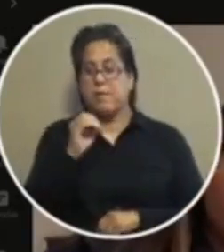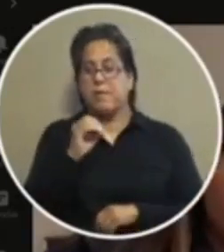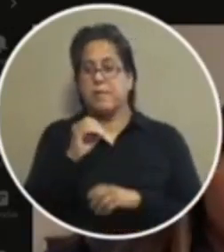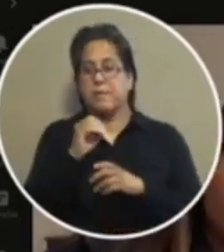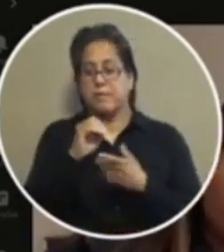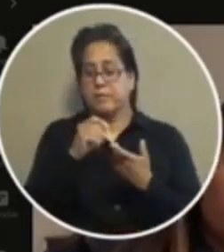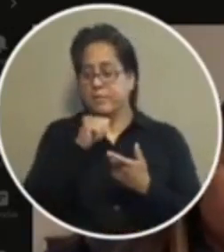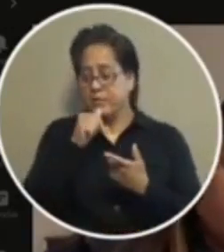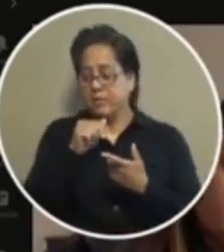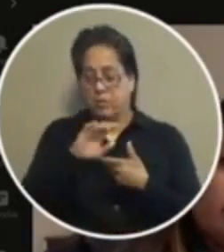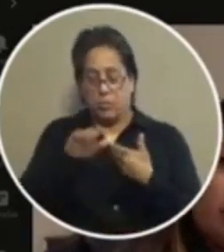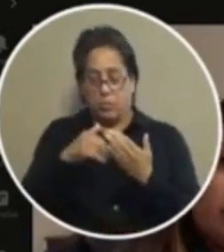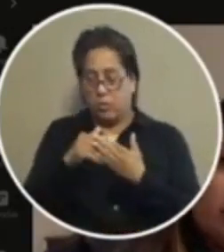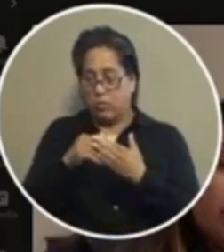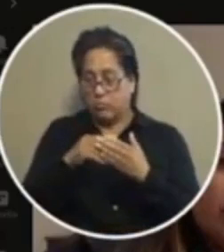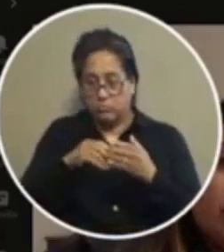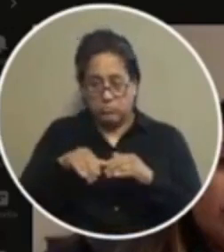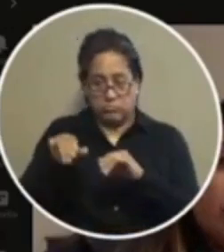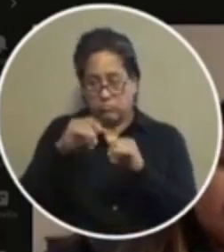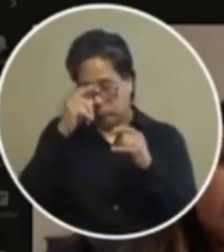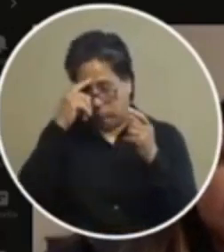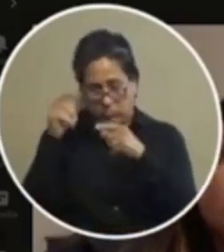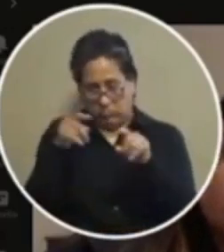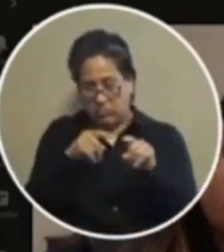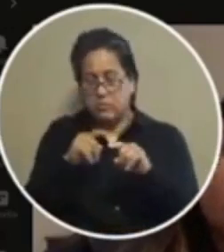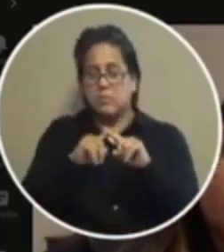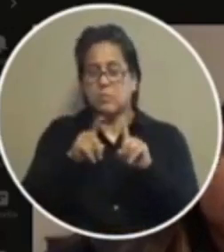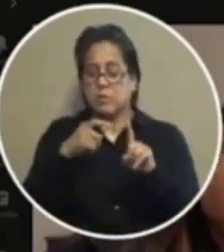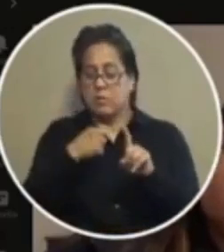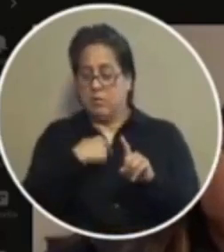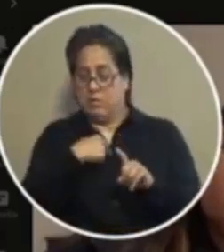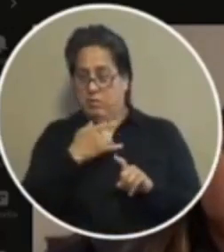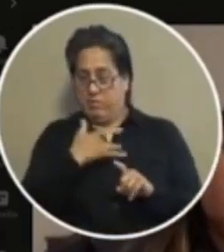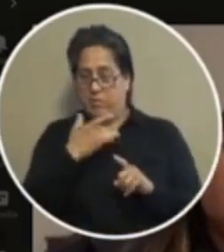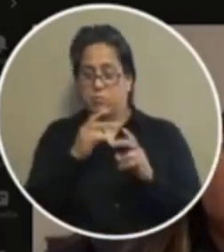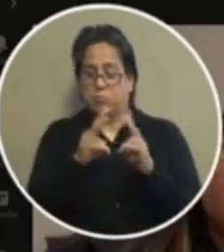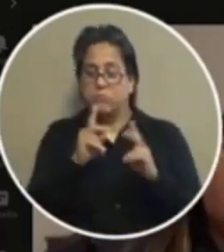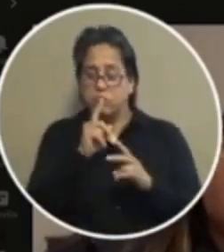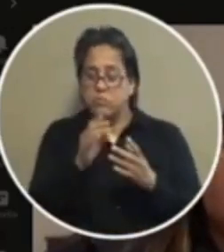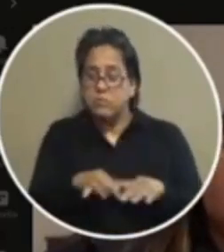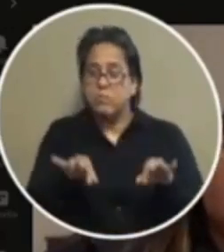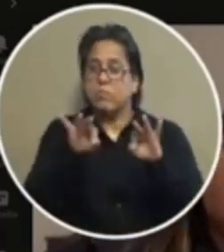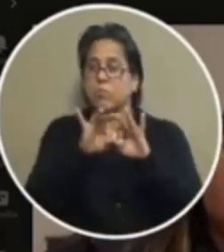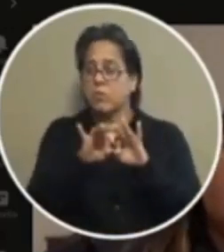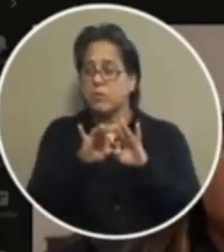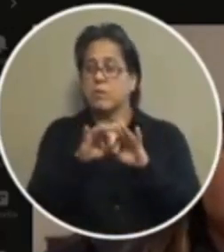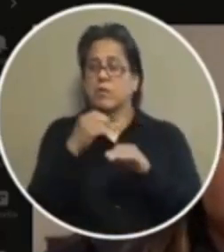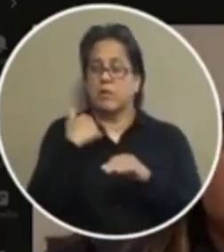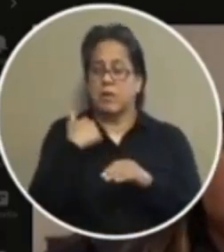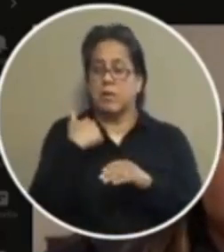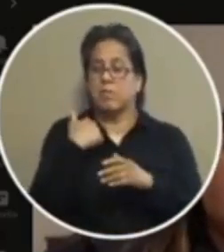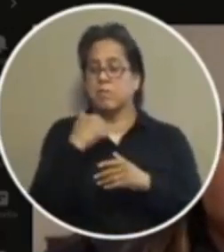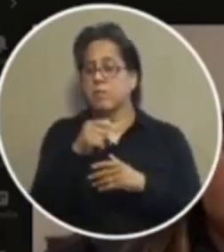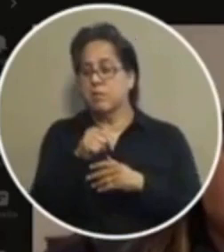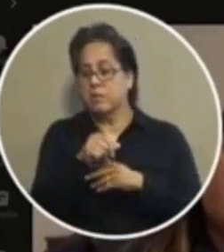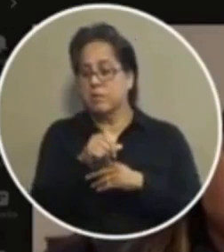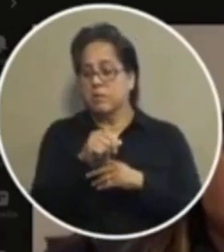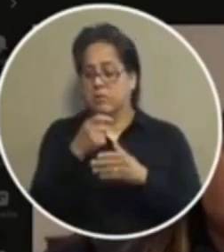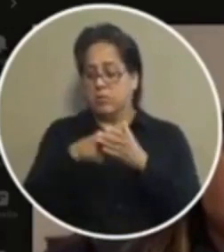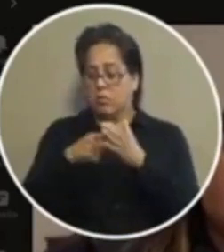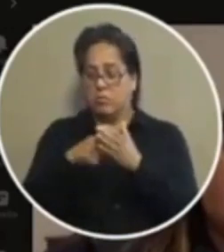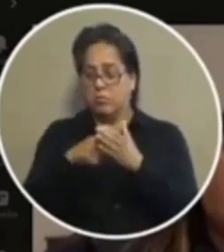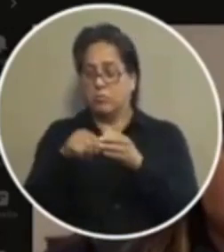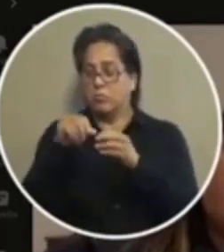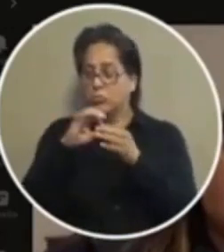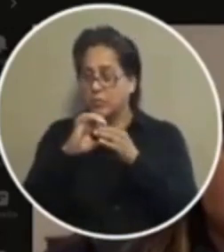in sync in terms of what those messages are we thought it was very important to have judge morales who would have a portion of this and some costs associated with